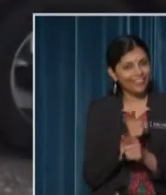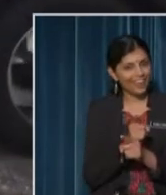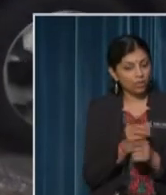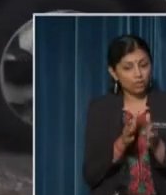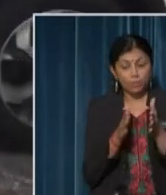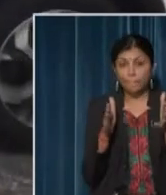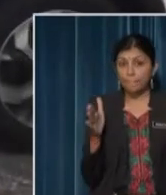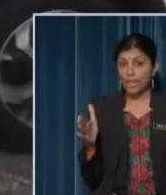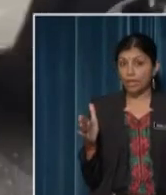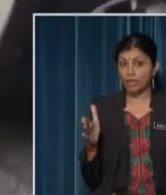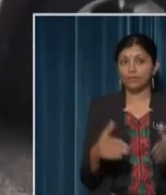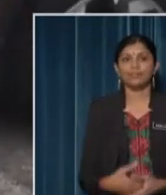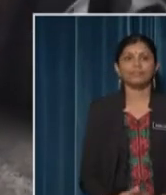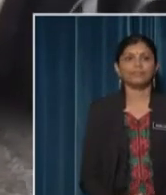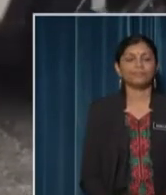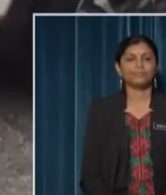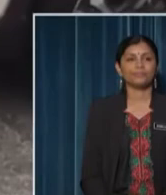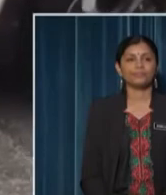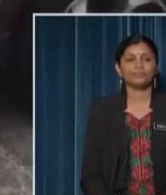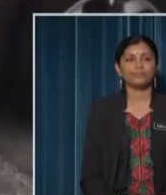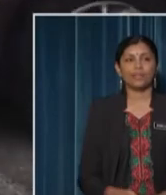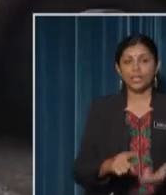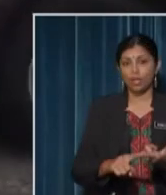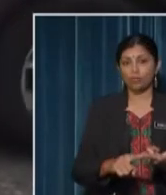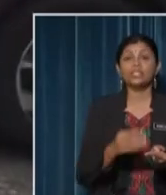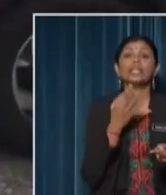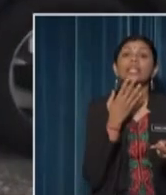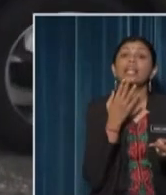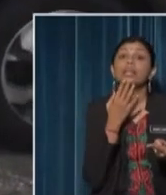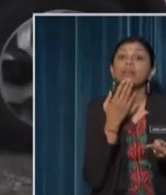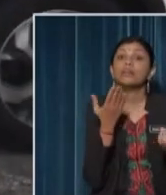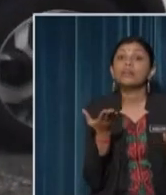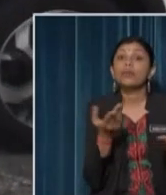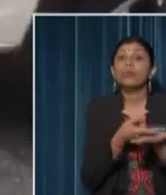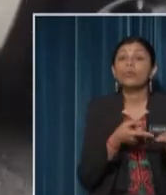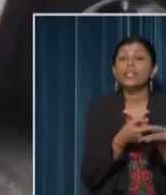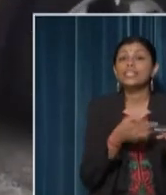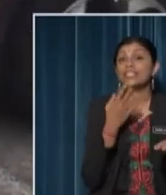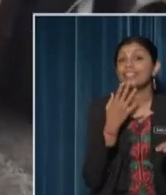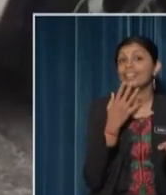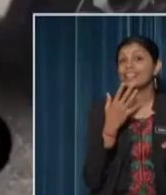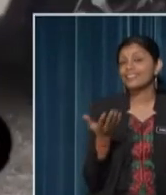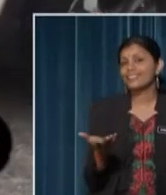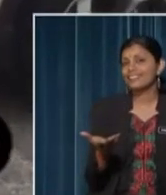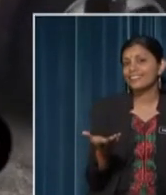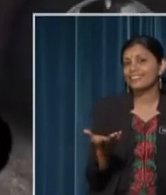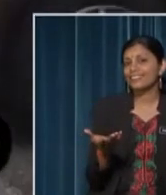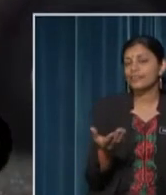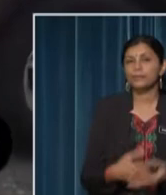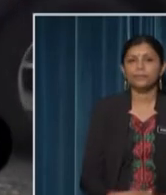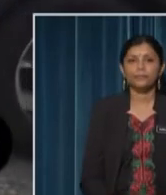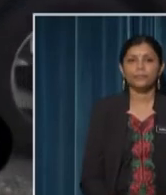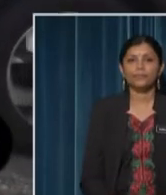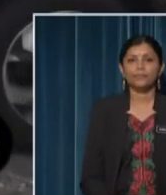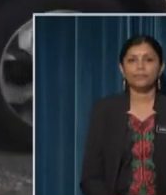you are right, it is big Next, let's look at the colour of the car Can you tell me what the colour of the car is?